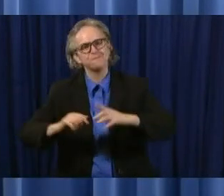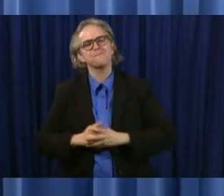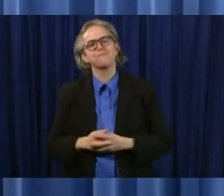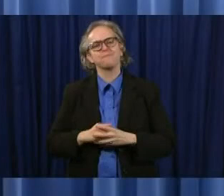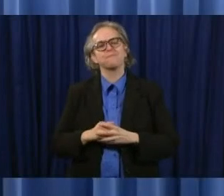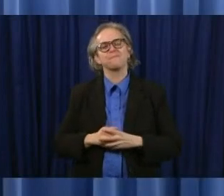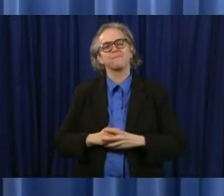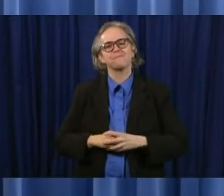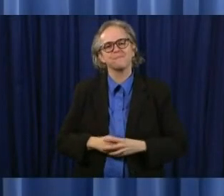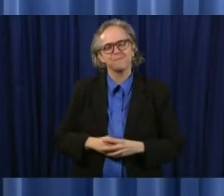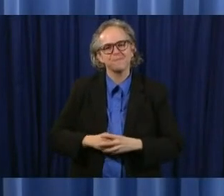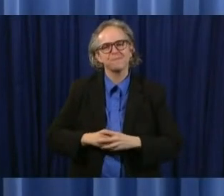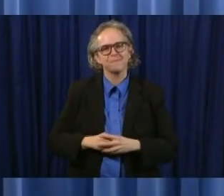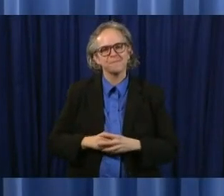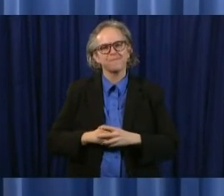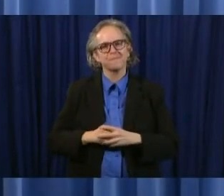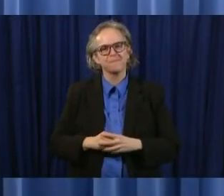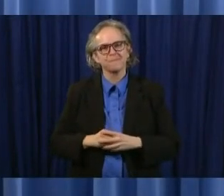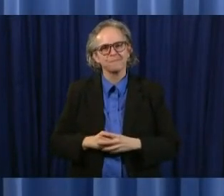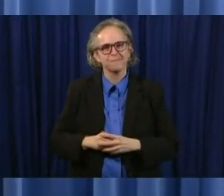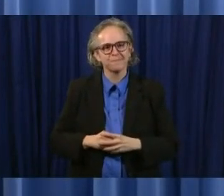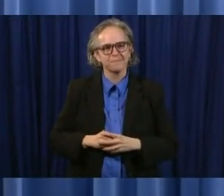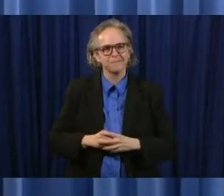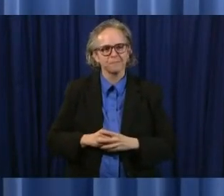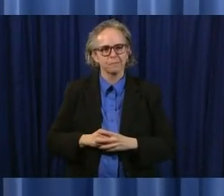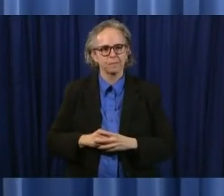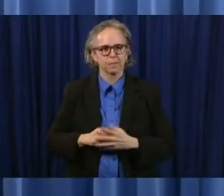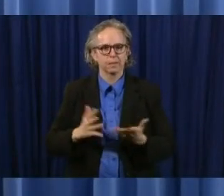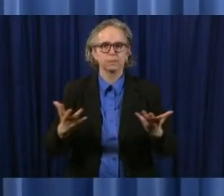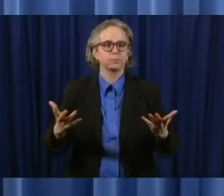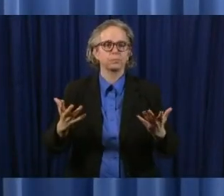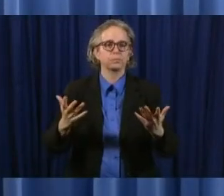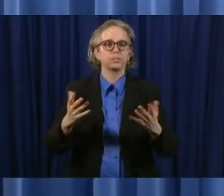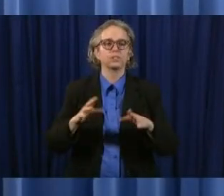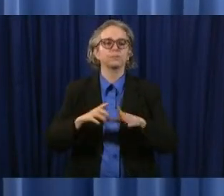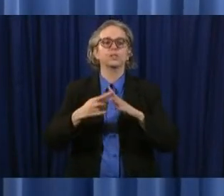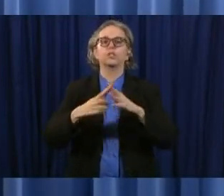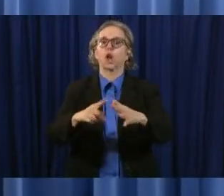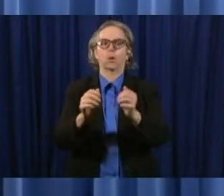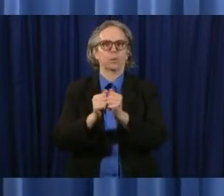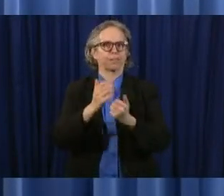we're going to open uh for the little good news here